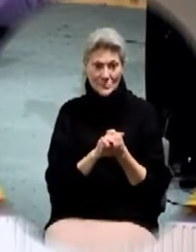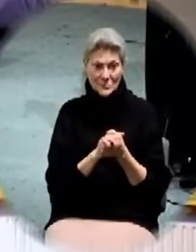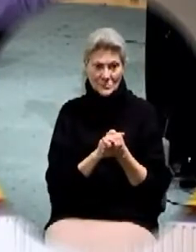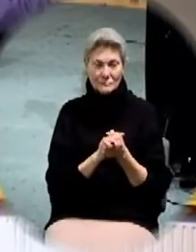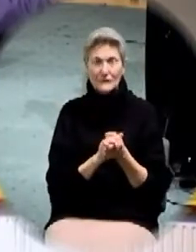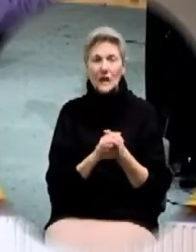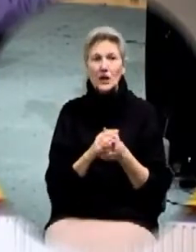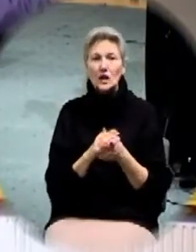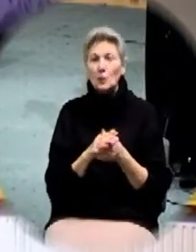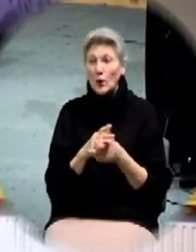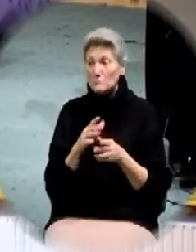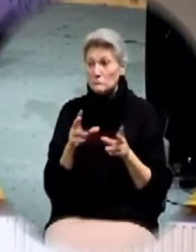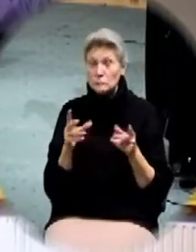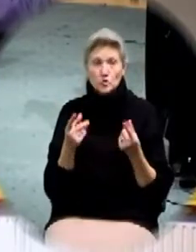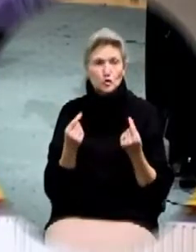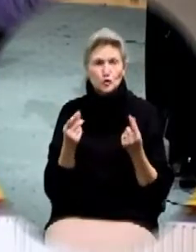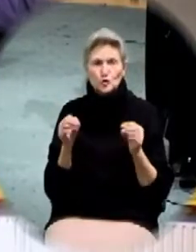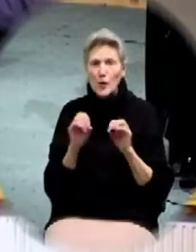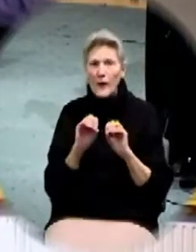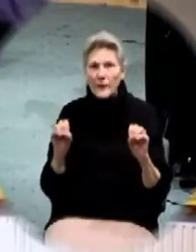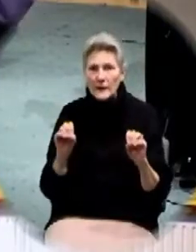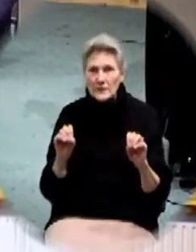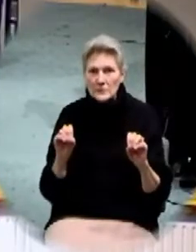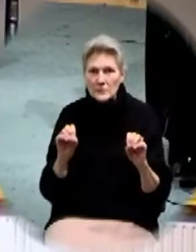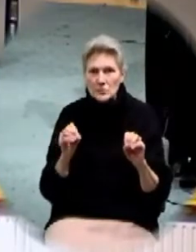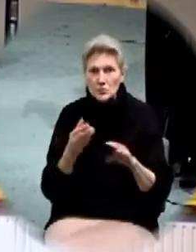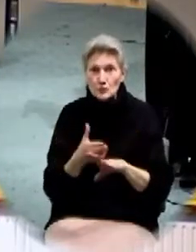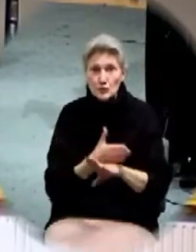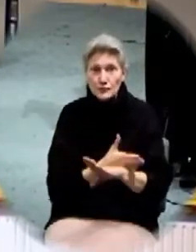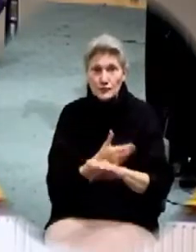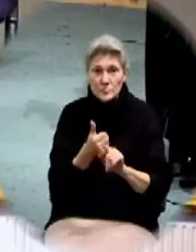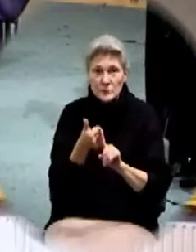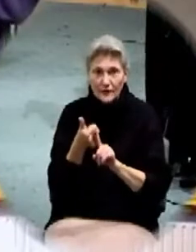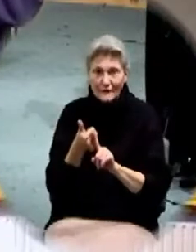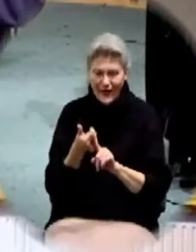do anything about it. I want to become debt free.